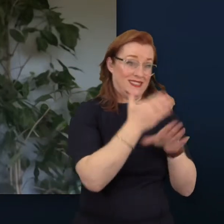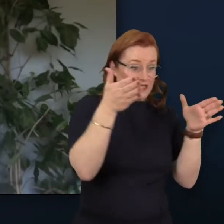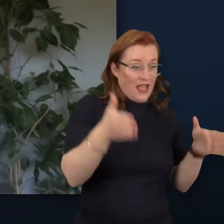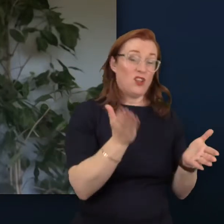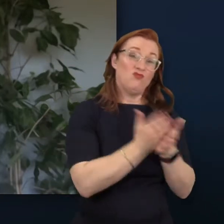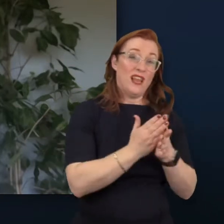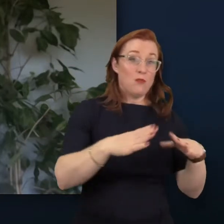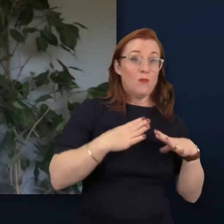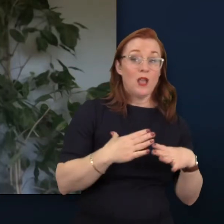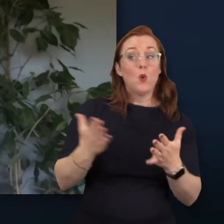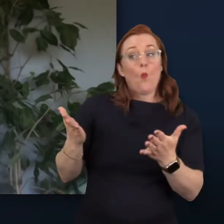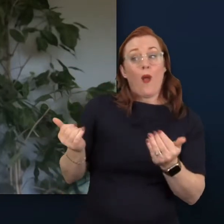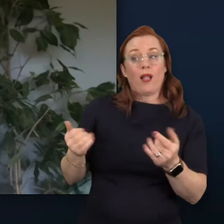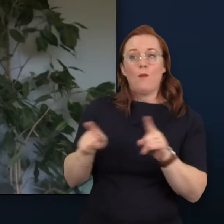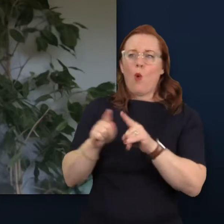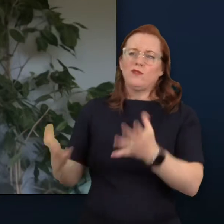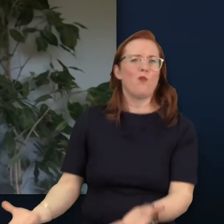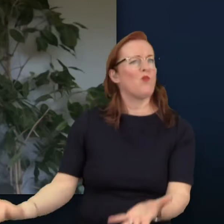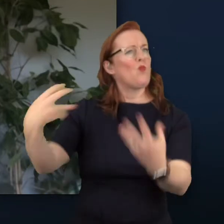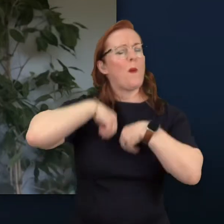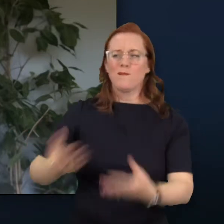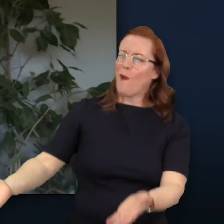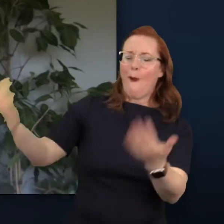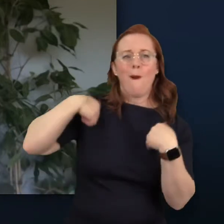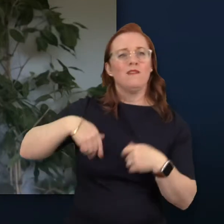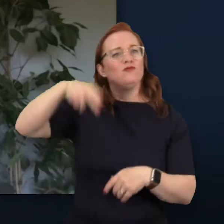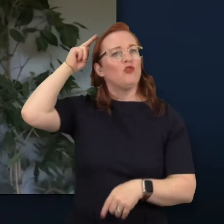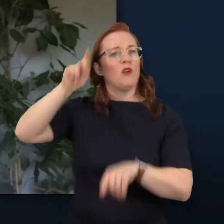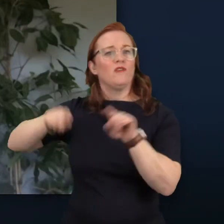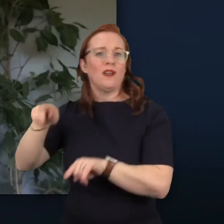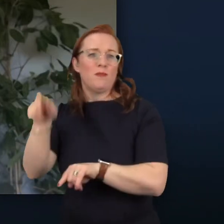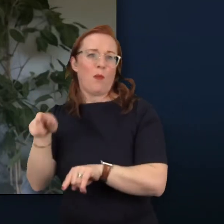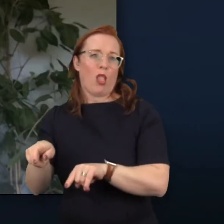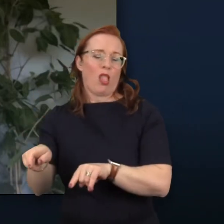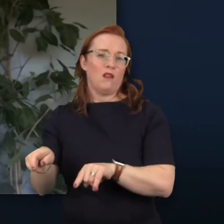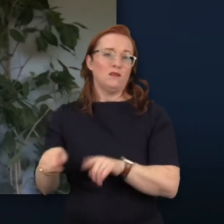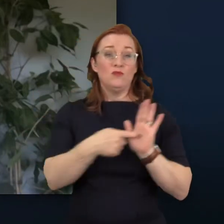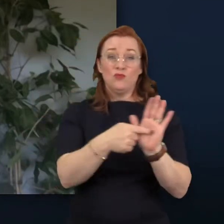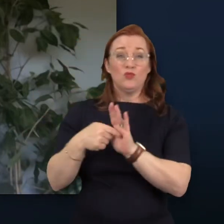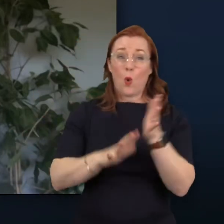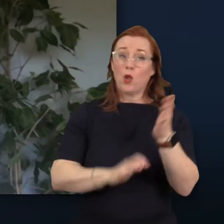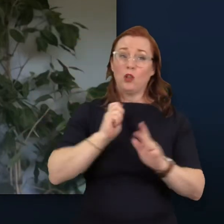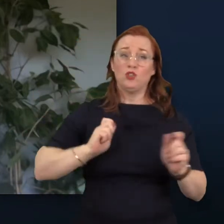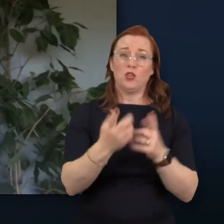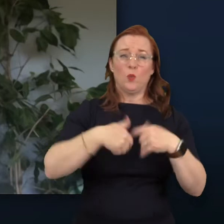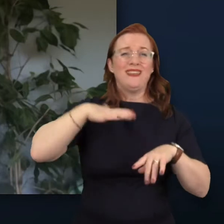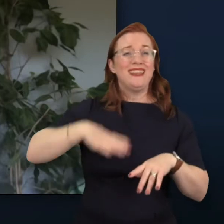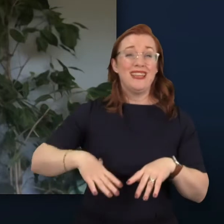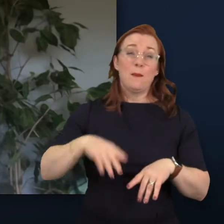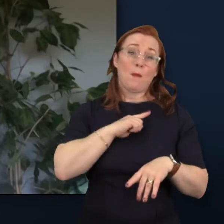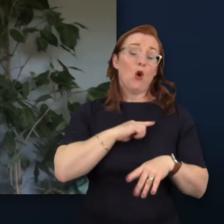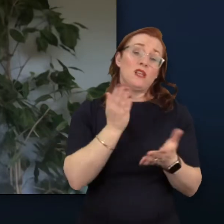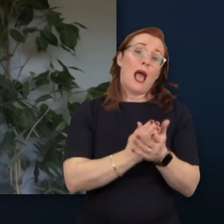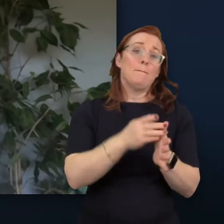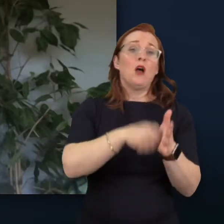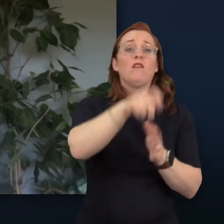only to welcome but embrace the neurodiverse and culture change needed to better reflect and serve our broad church